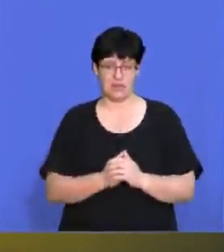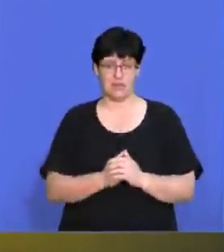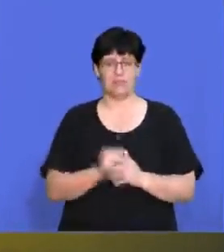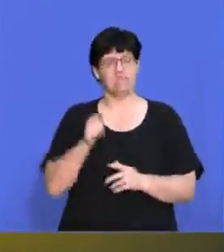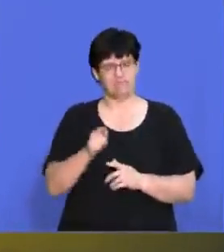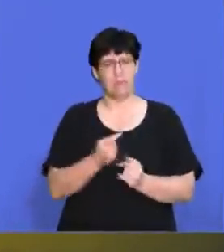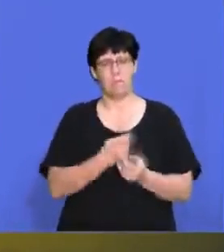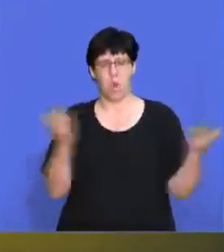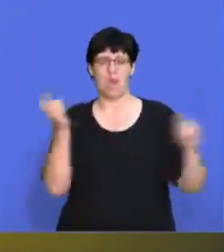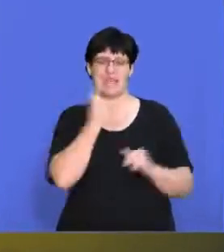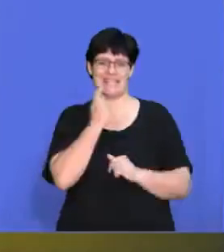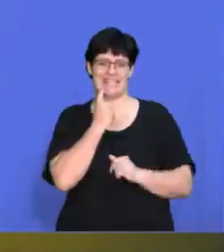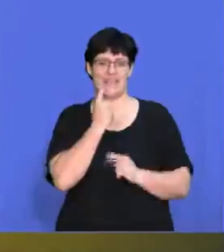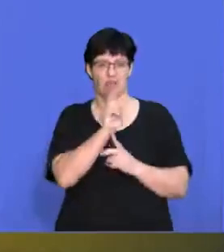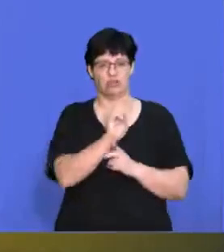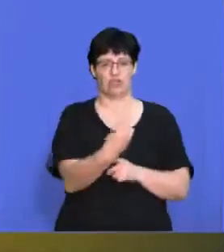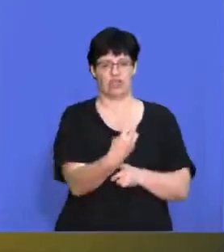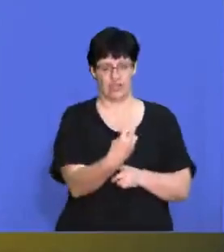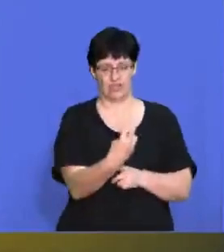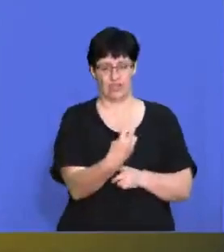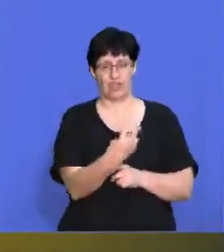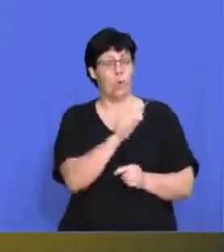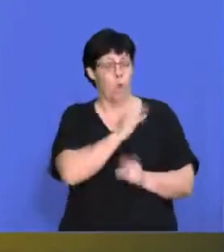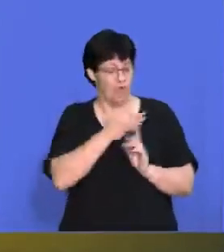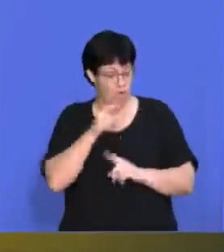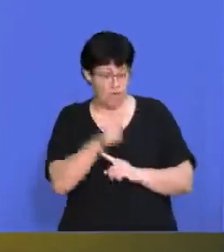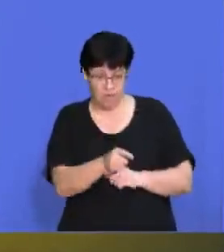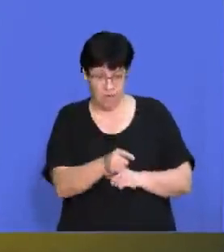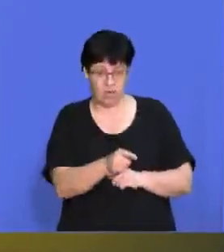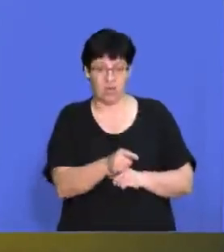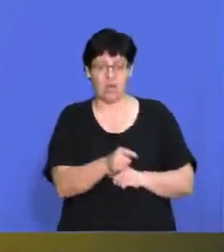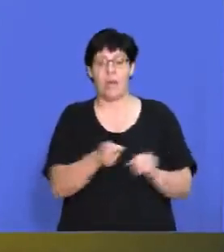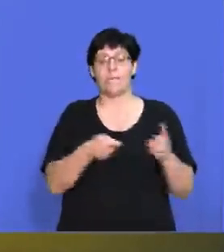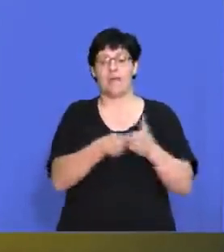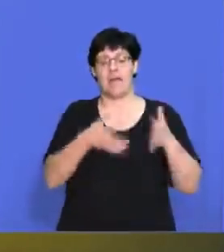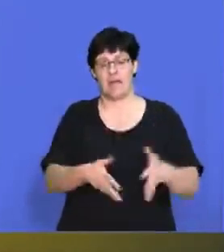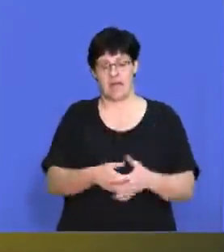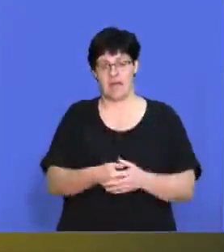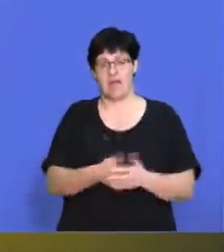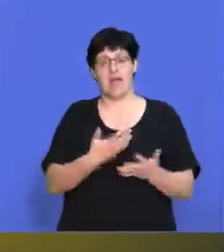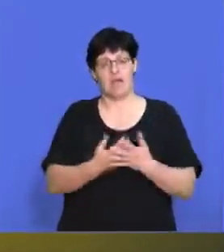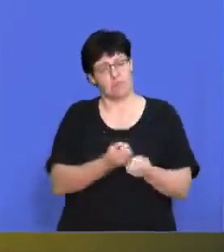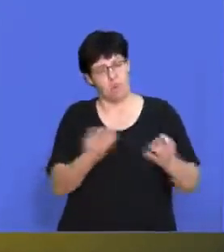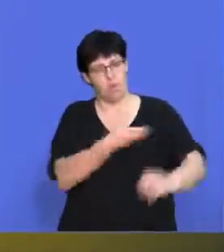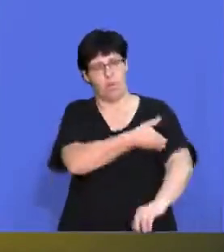lot easier for you to switch there. And because of that, the buyers can have a lot more power.